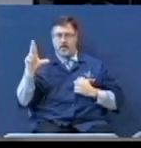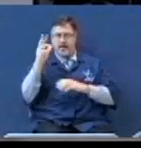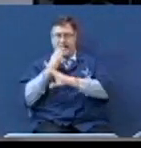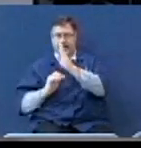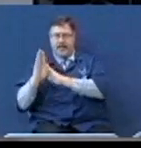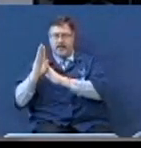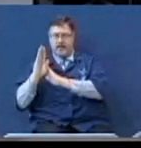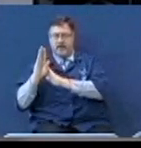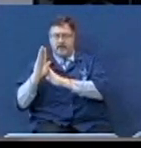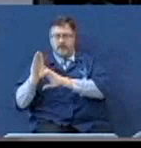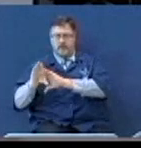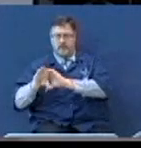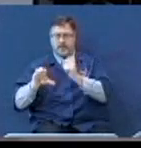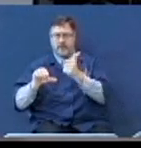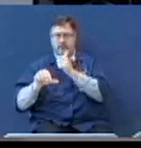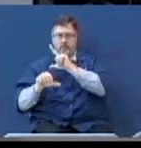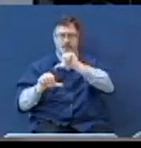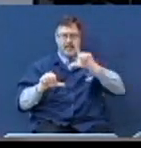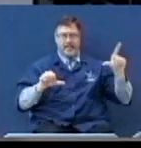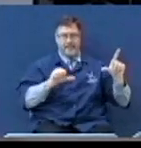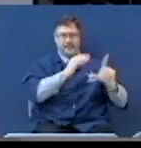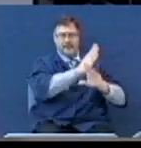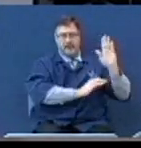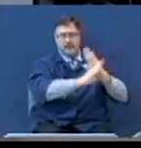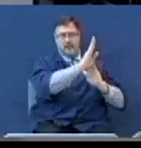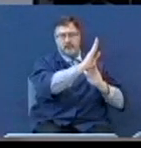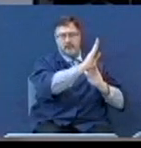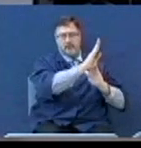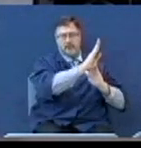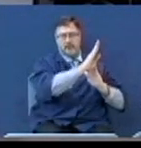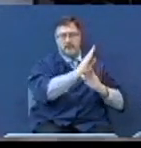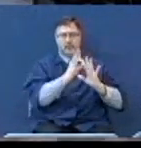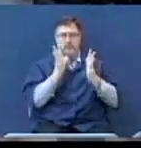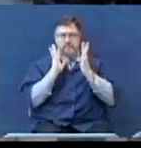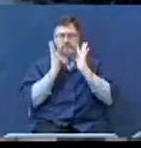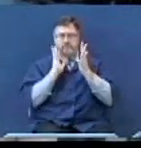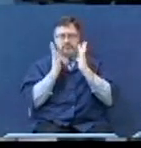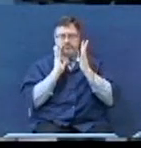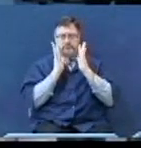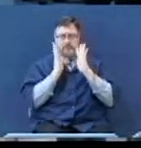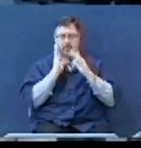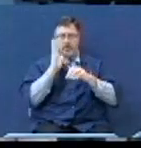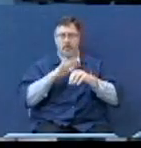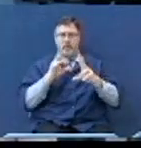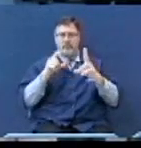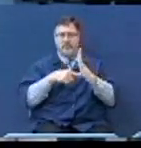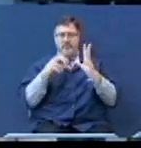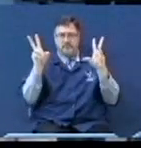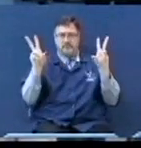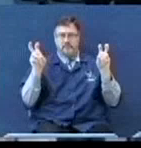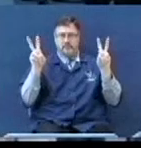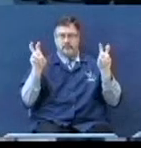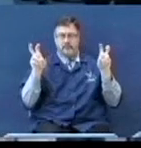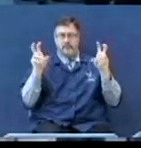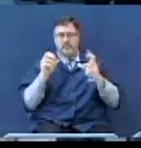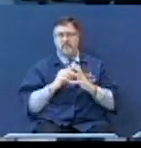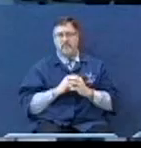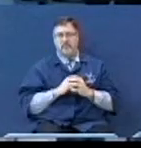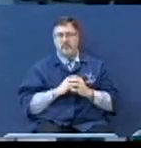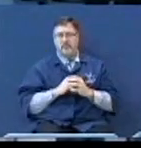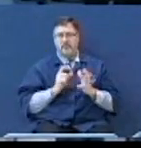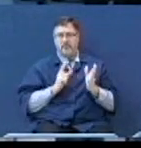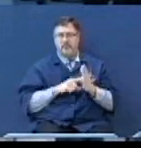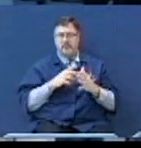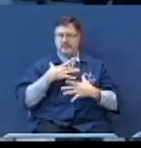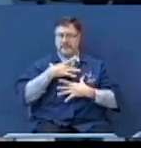other on the left hand. I want to speak on this subject. This is